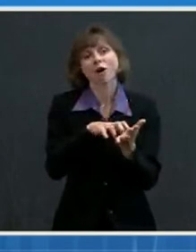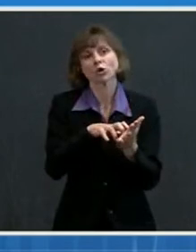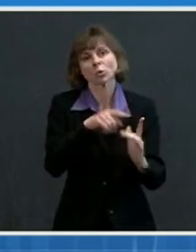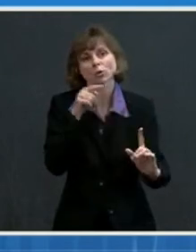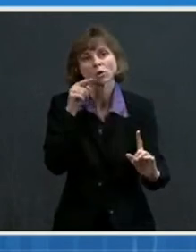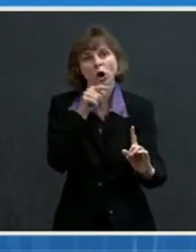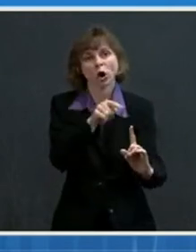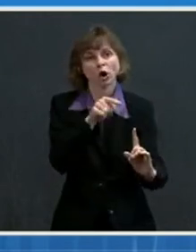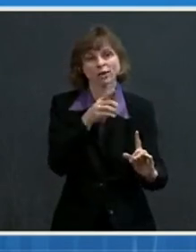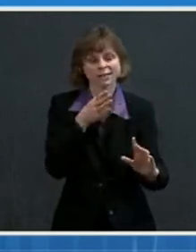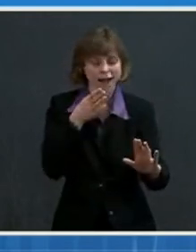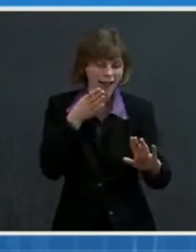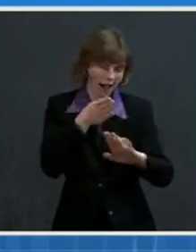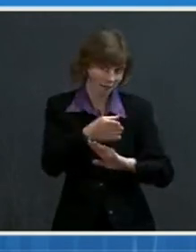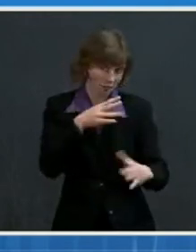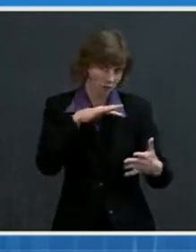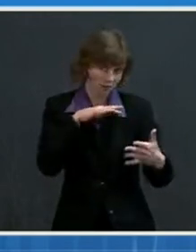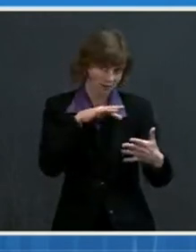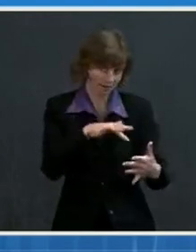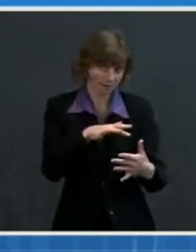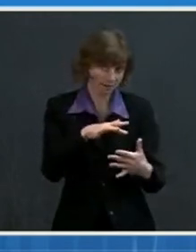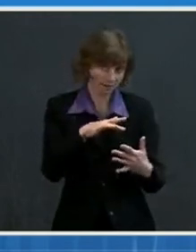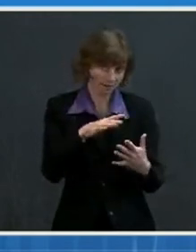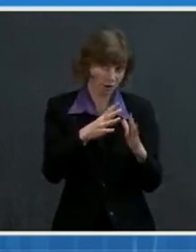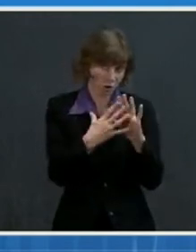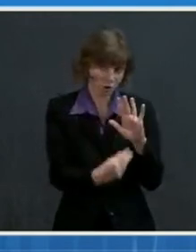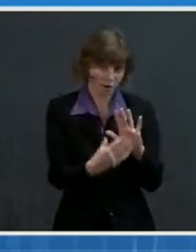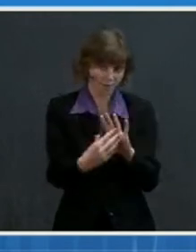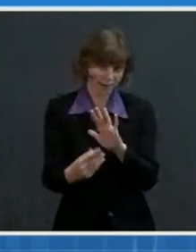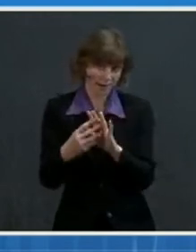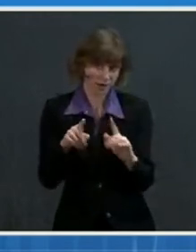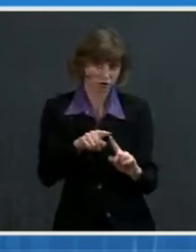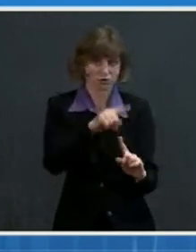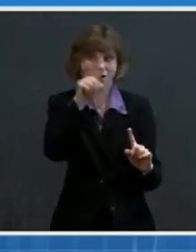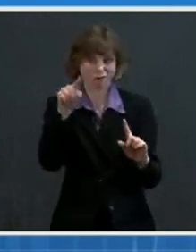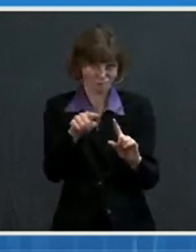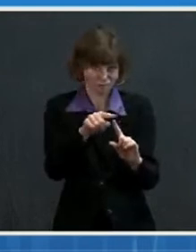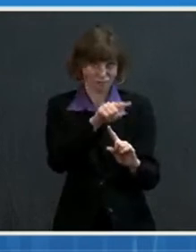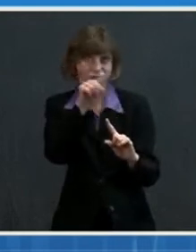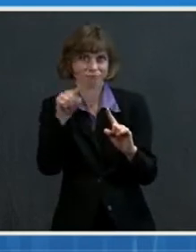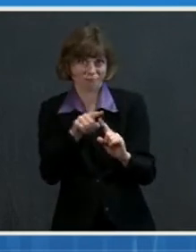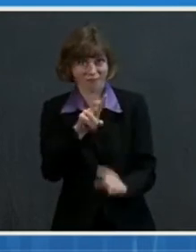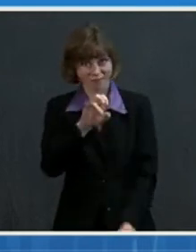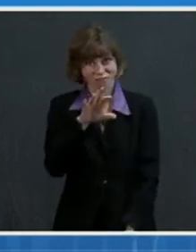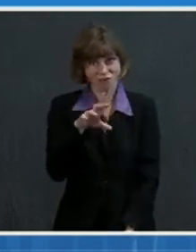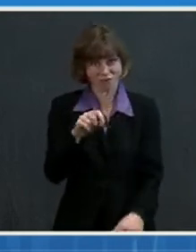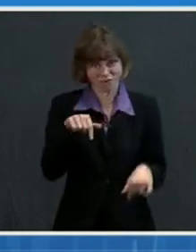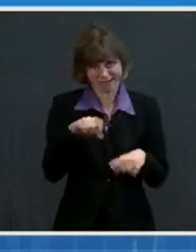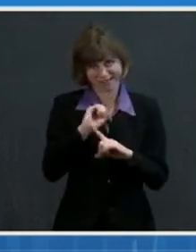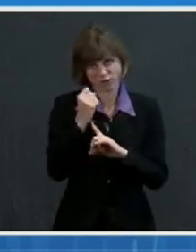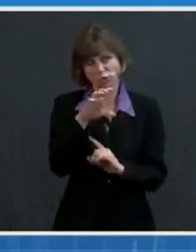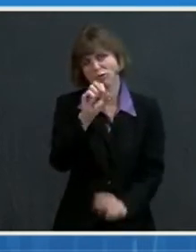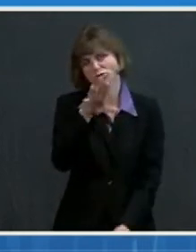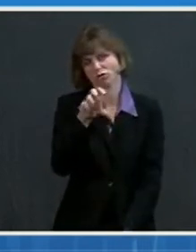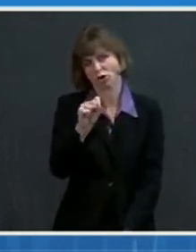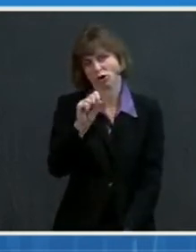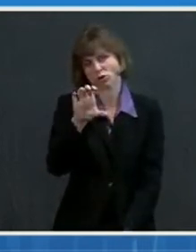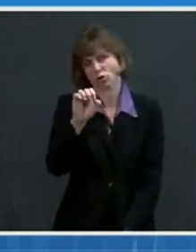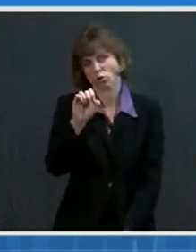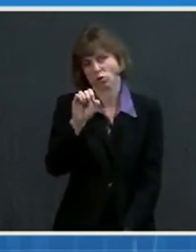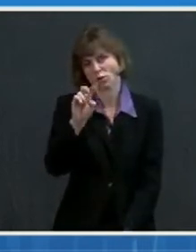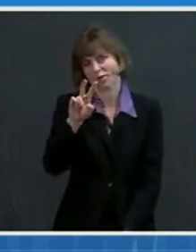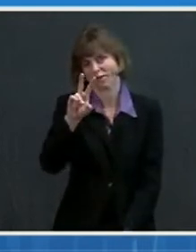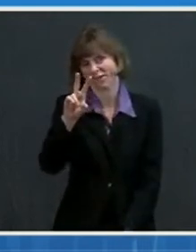after study of the replication cycle of the virus, in this case, SARS-CoV-2,